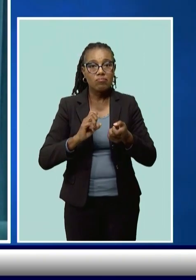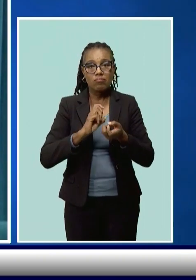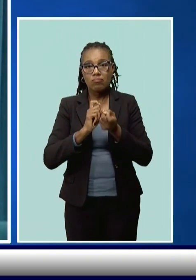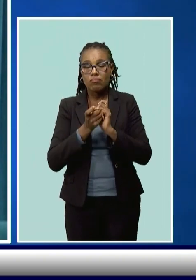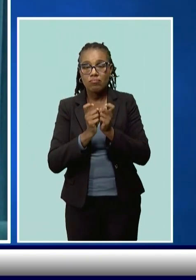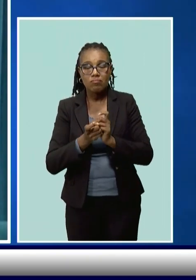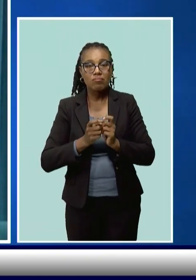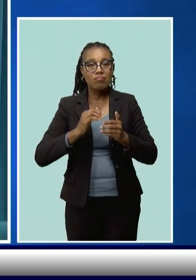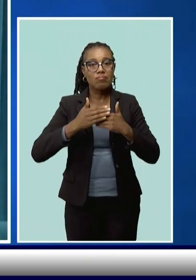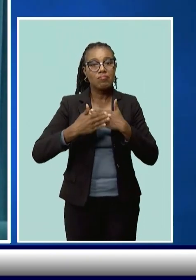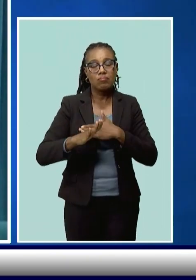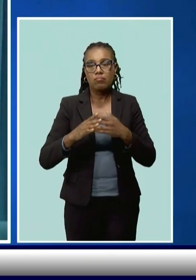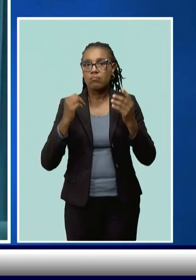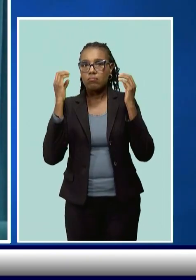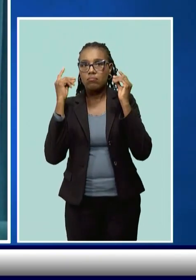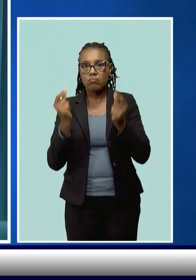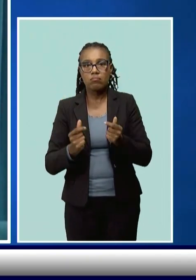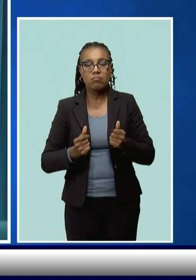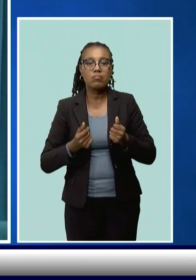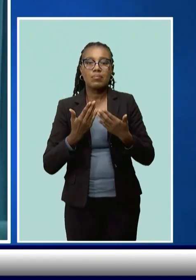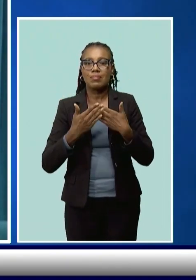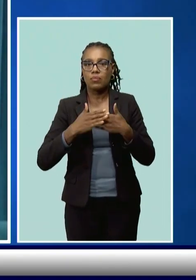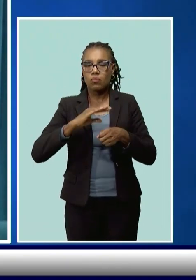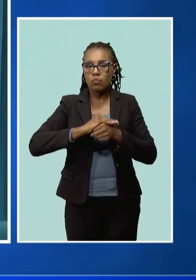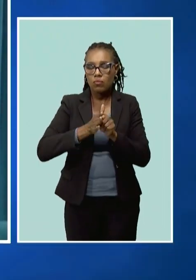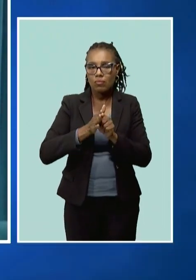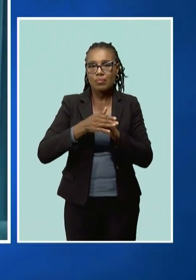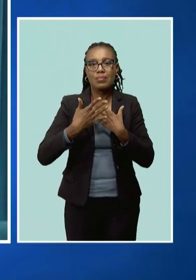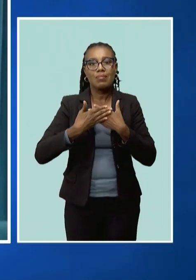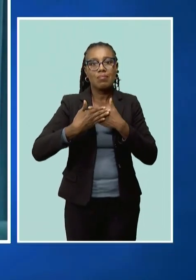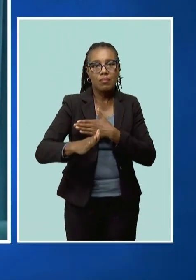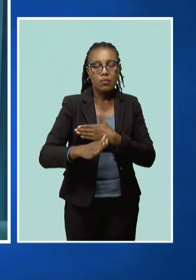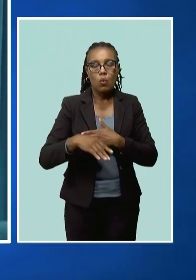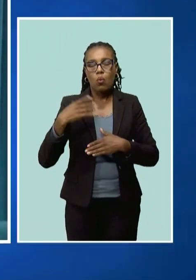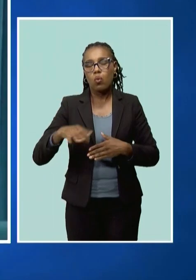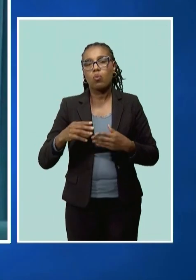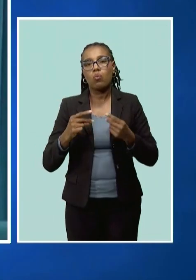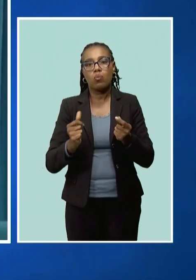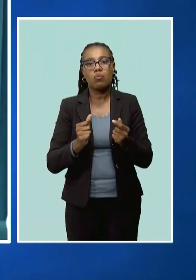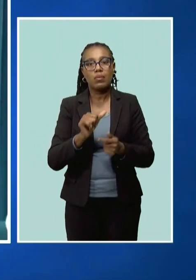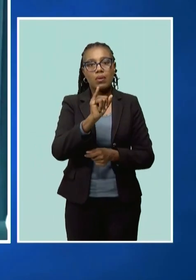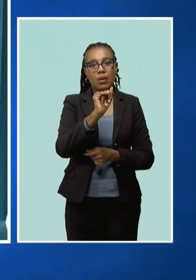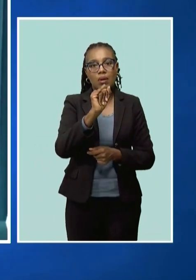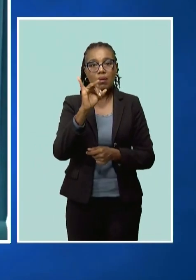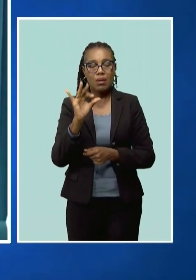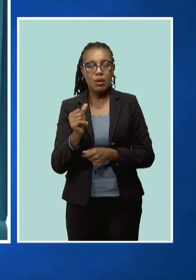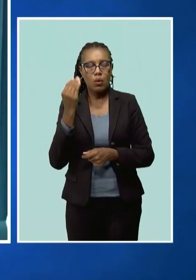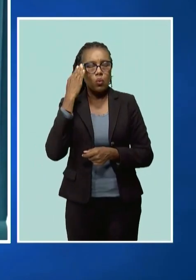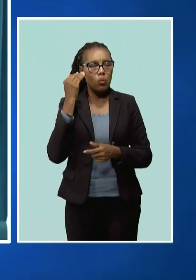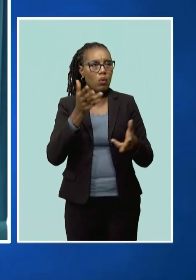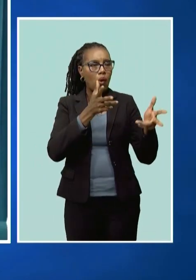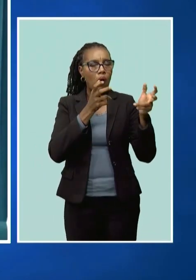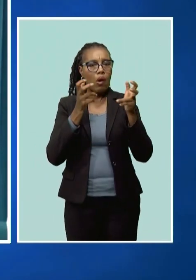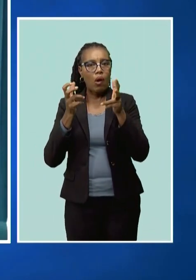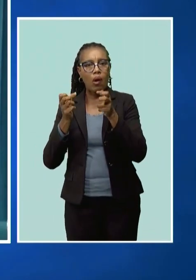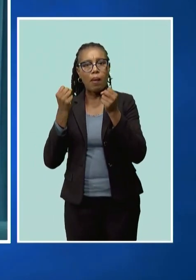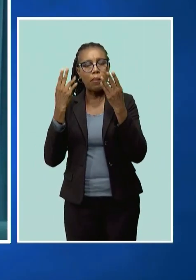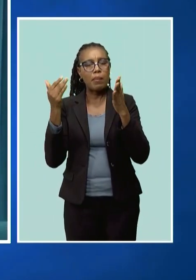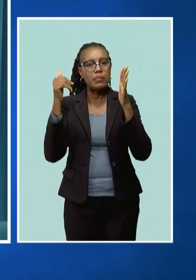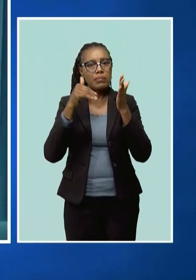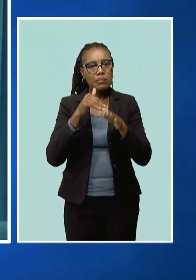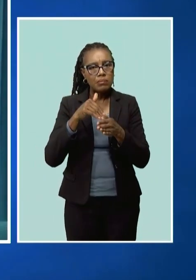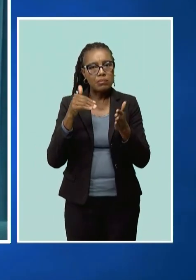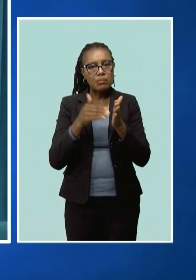pace after COVID-19. Artificial intelligence, I'm sure this word is going to come up very often today, is